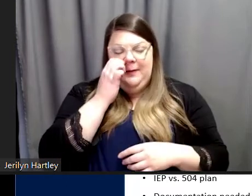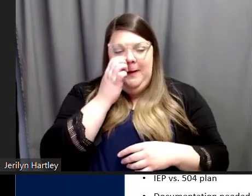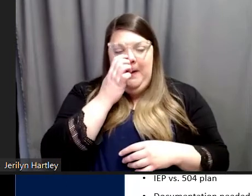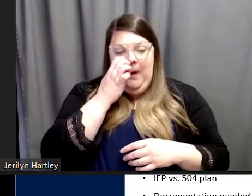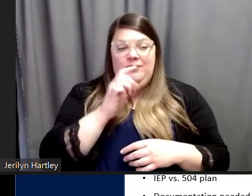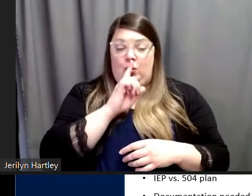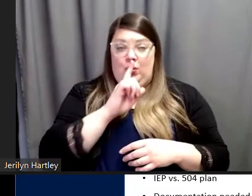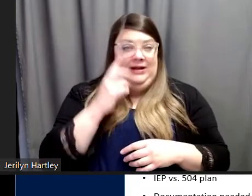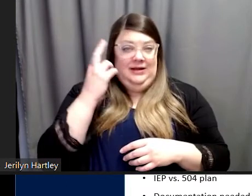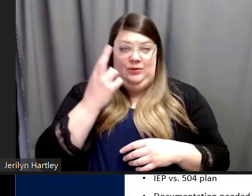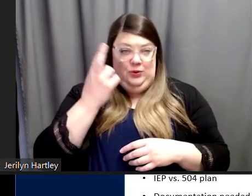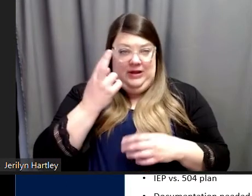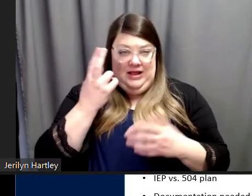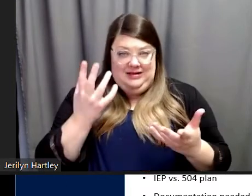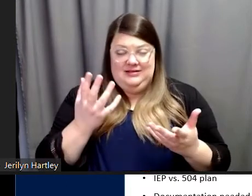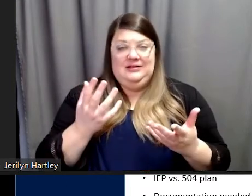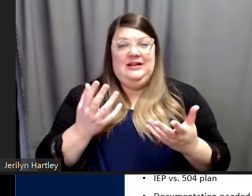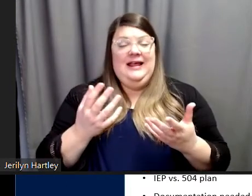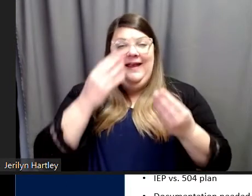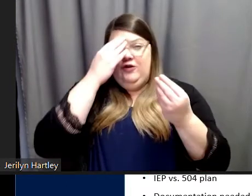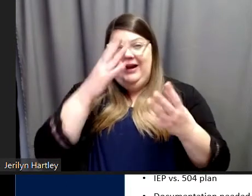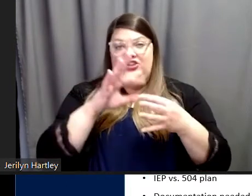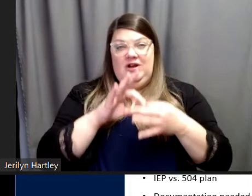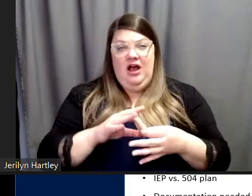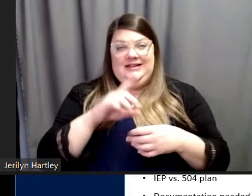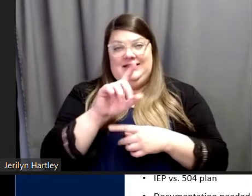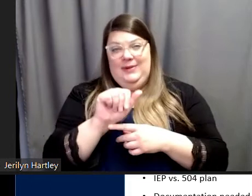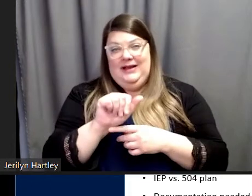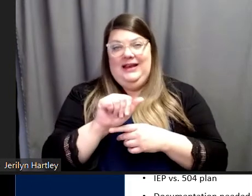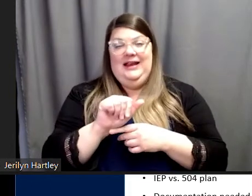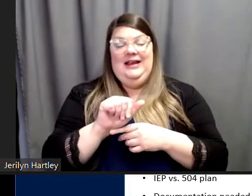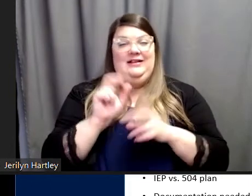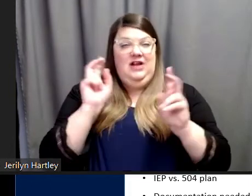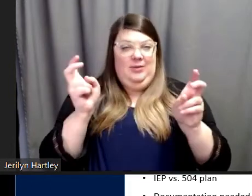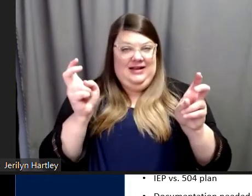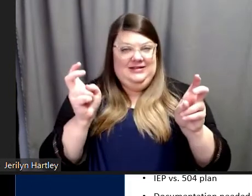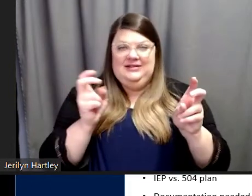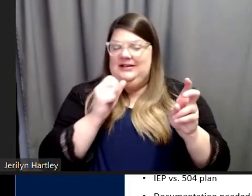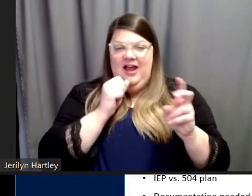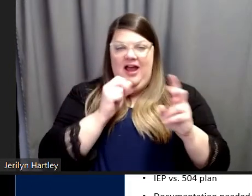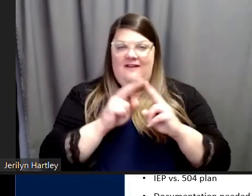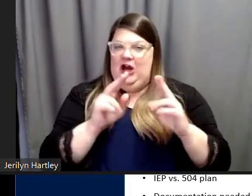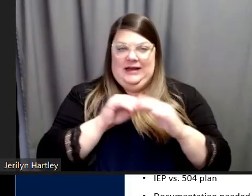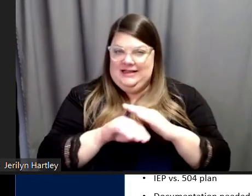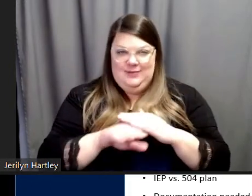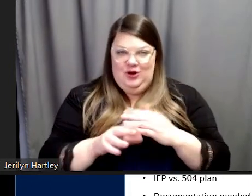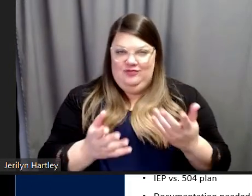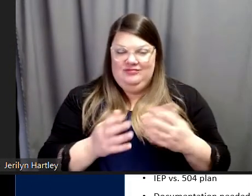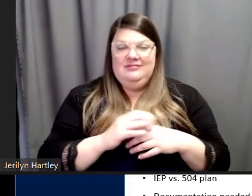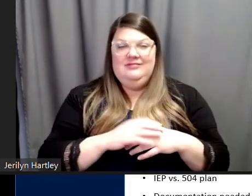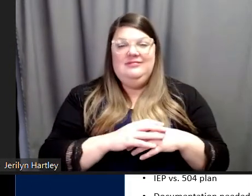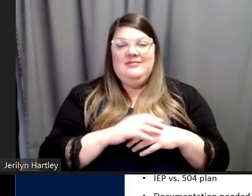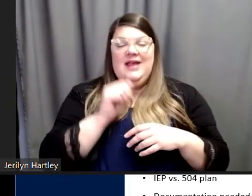realized in all of this is the information on disability-related topics are not very accessible. Arizona